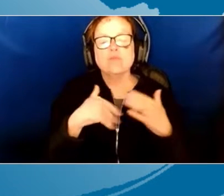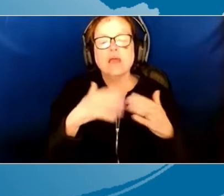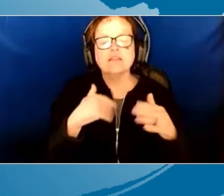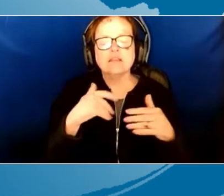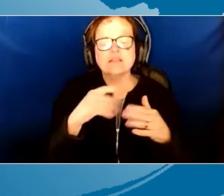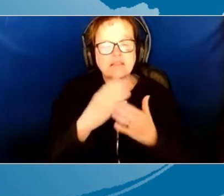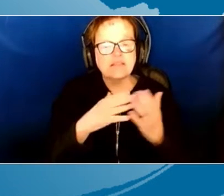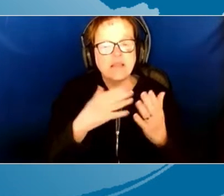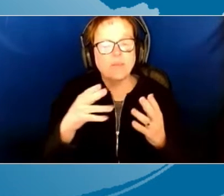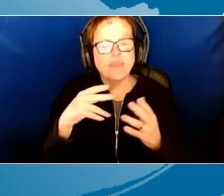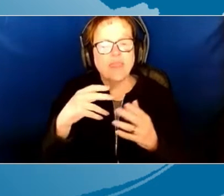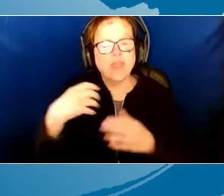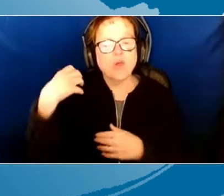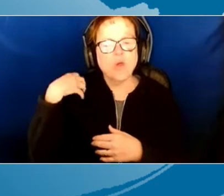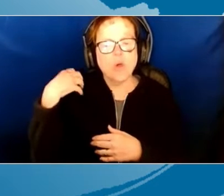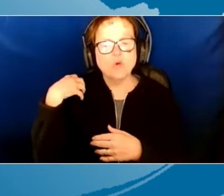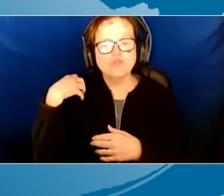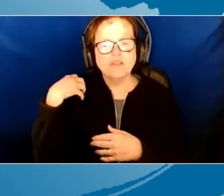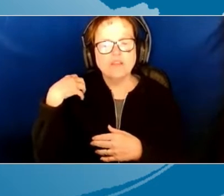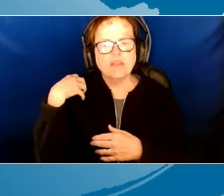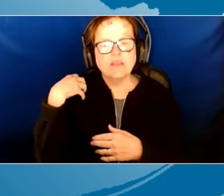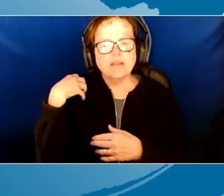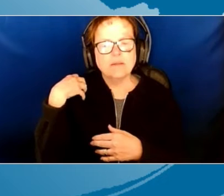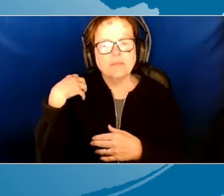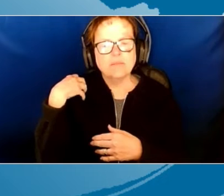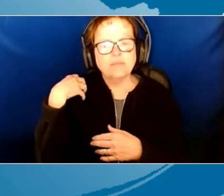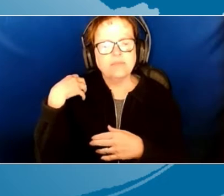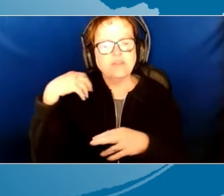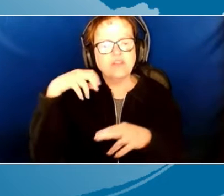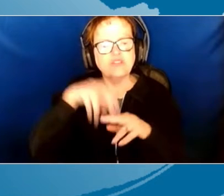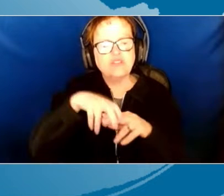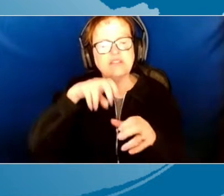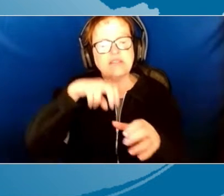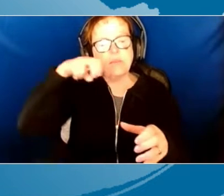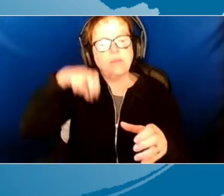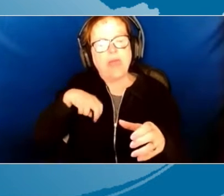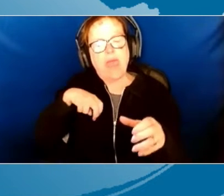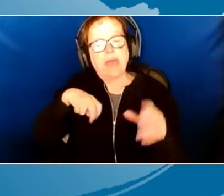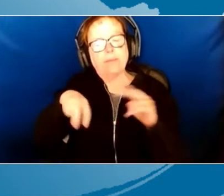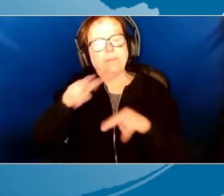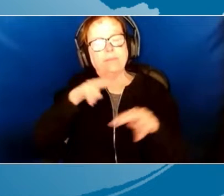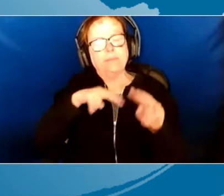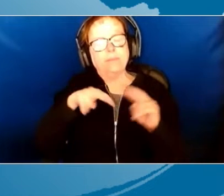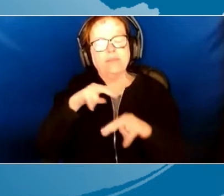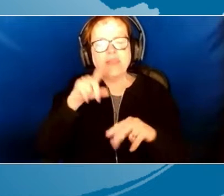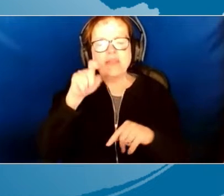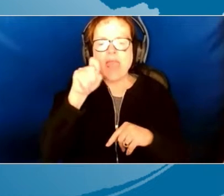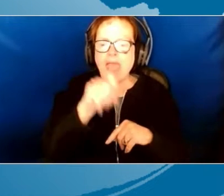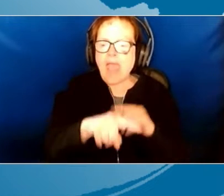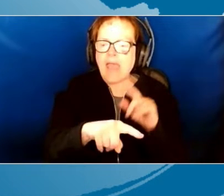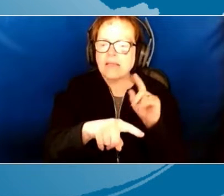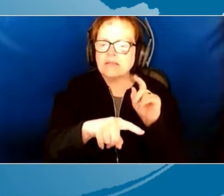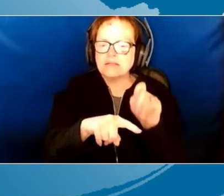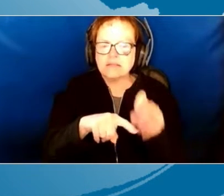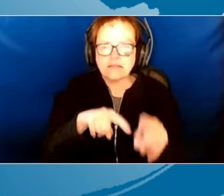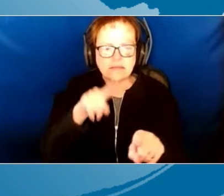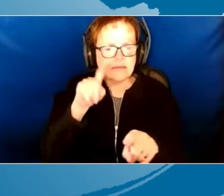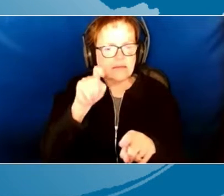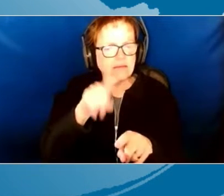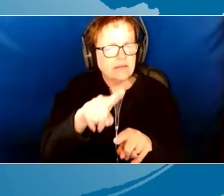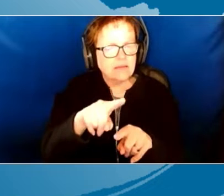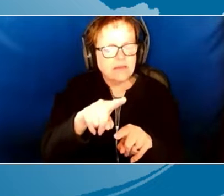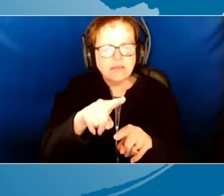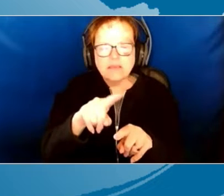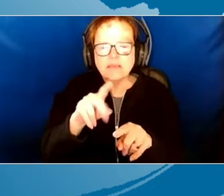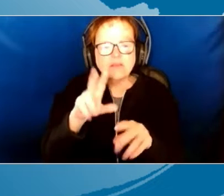coaching is just sitting on the couch and asking the caregiver questions. And I